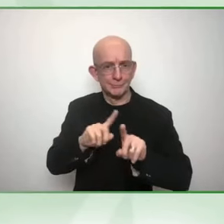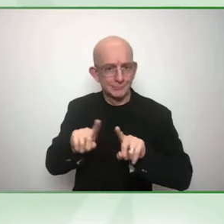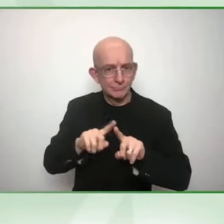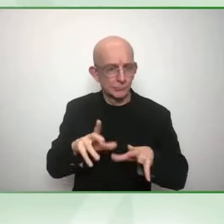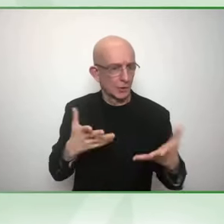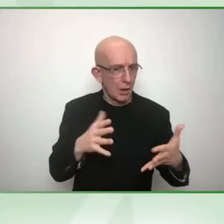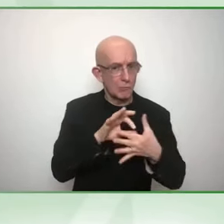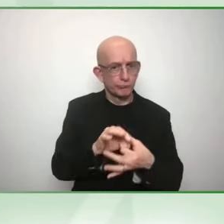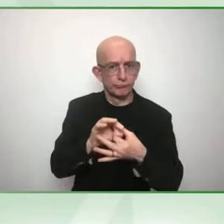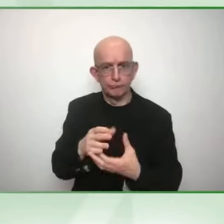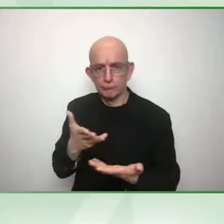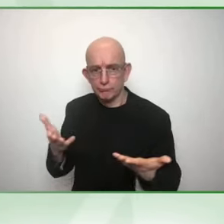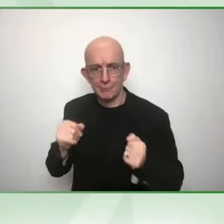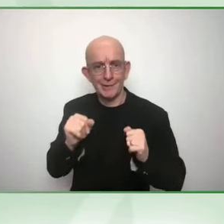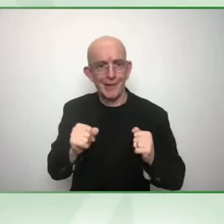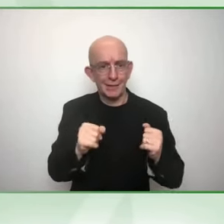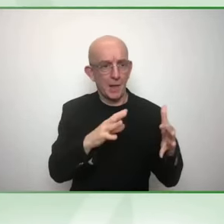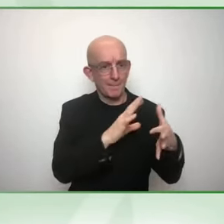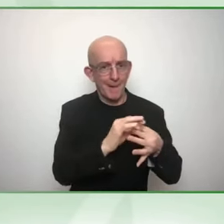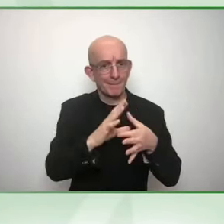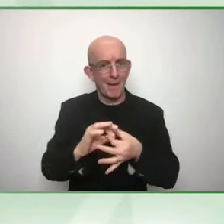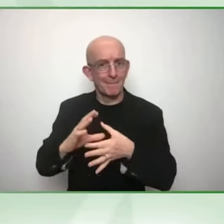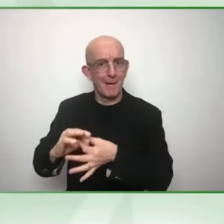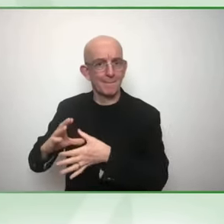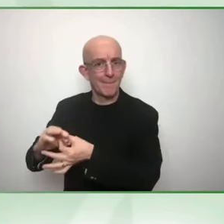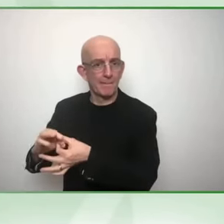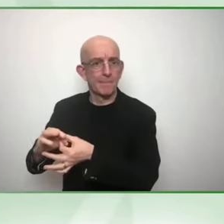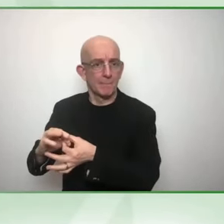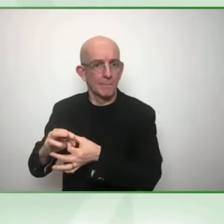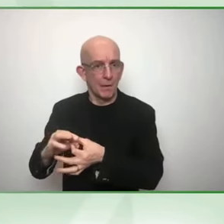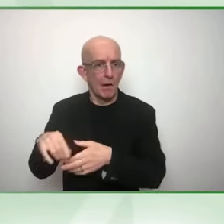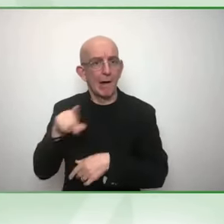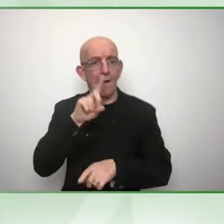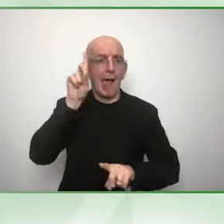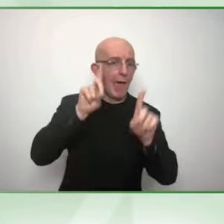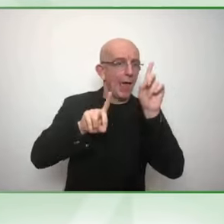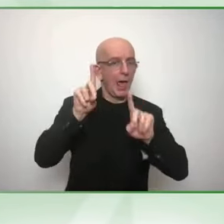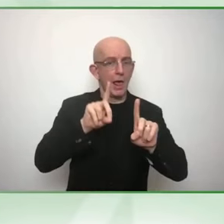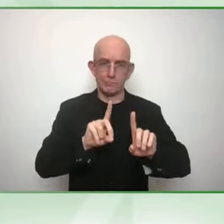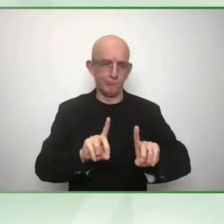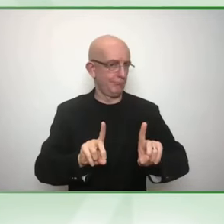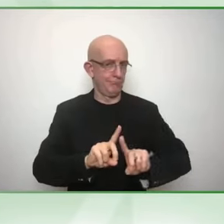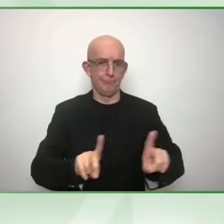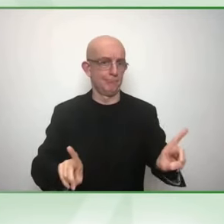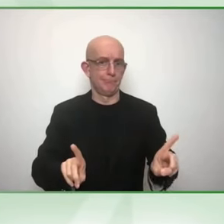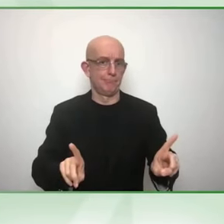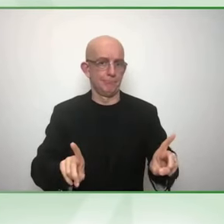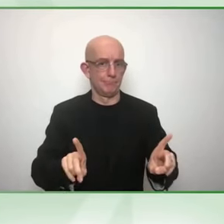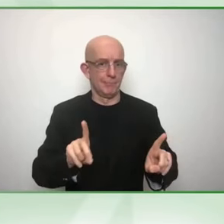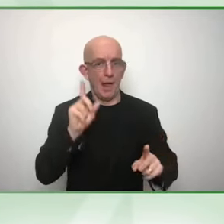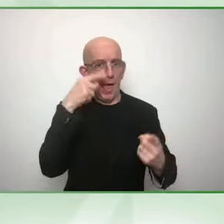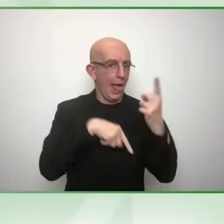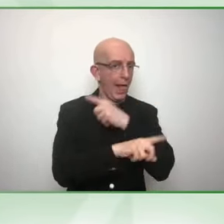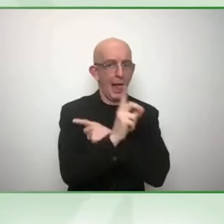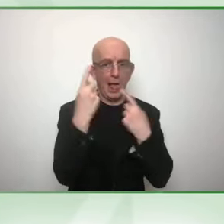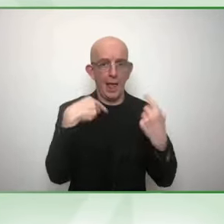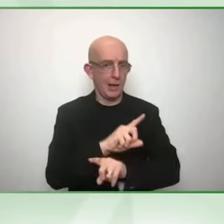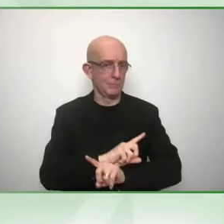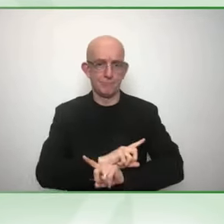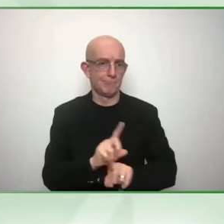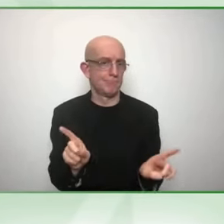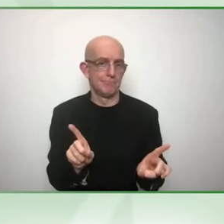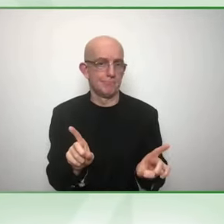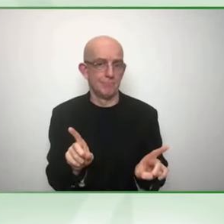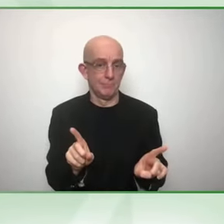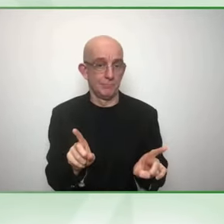we were able to see a business system radically transform the way they operated in ways that they could not